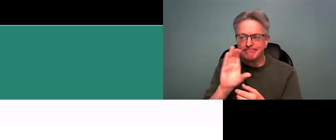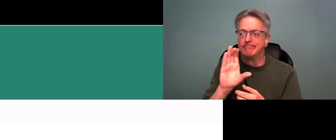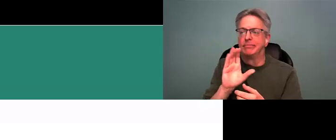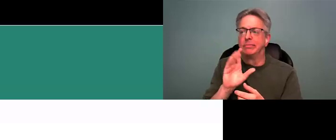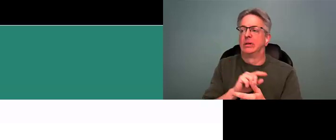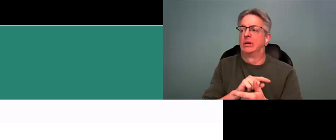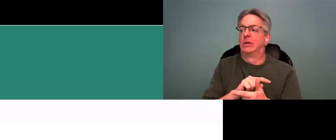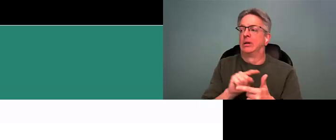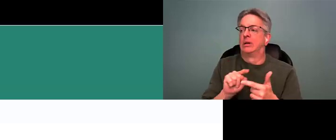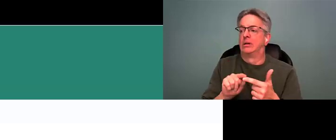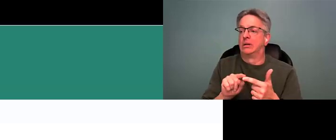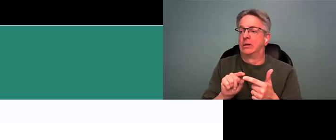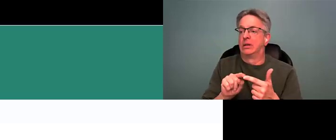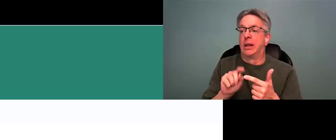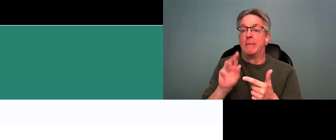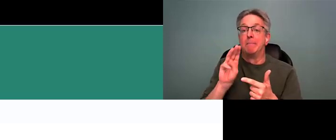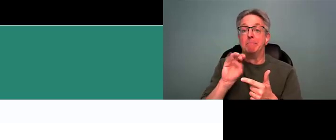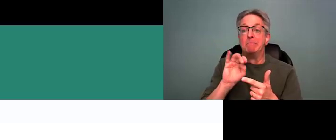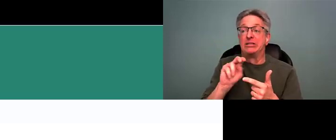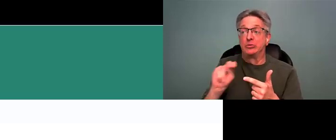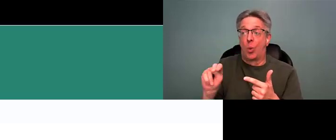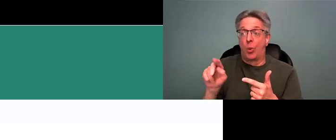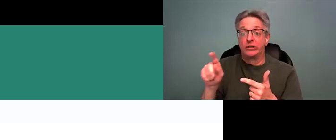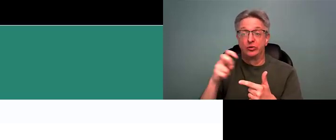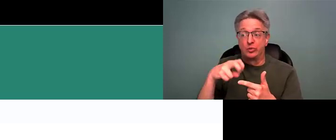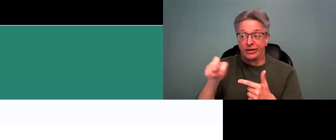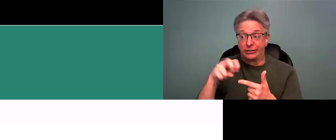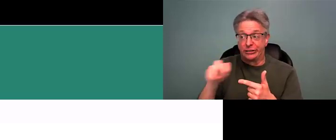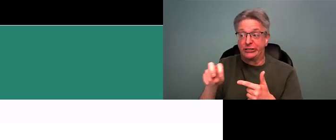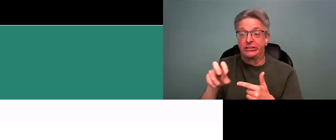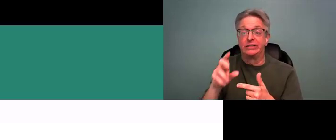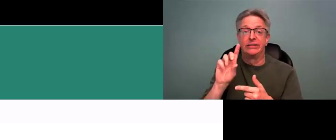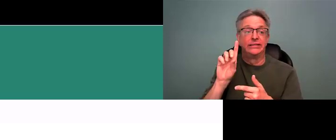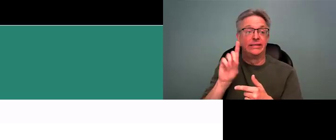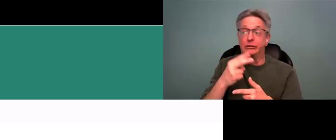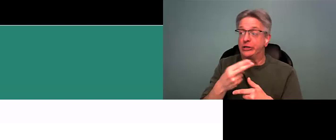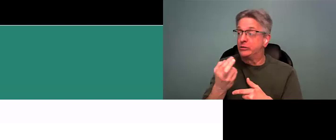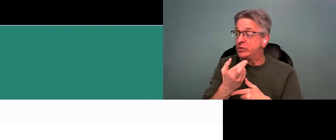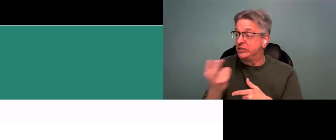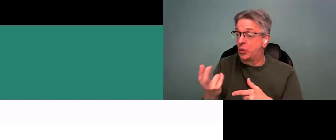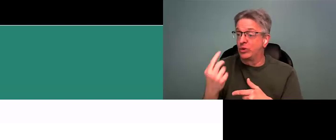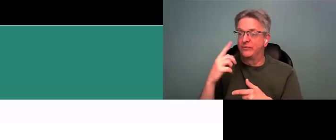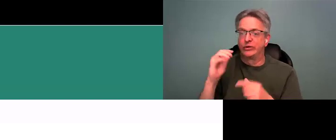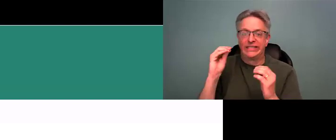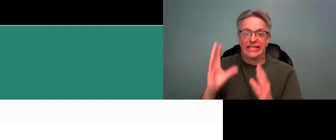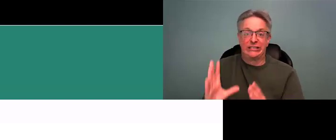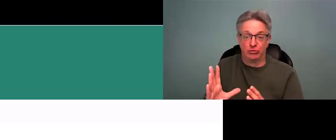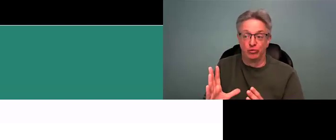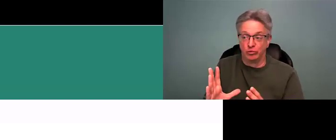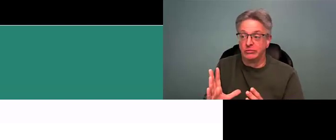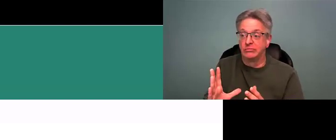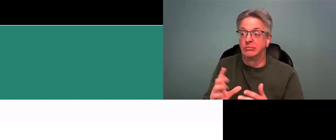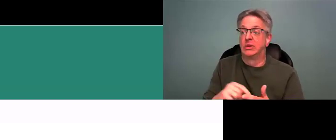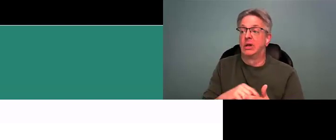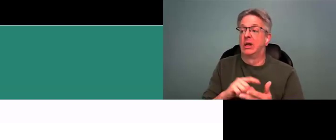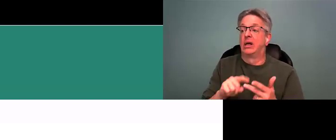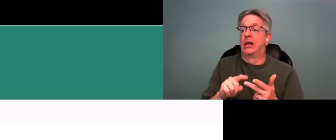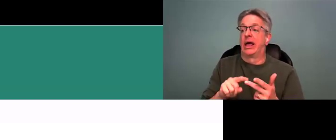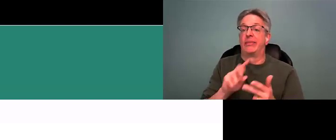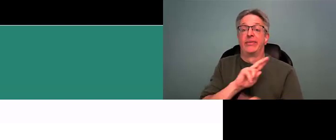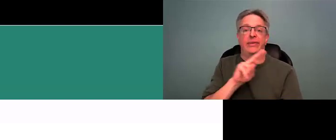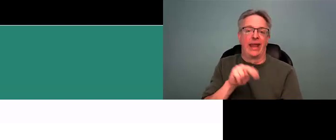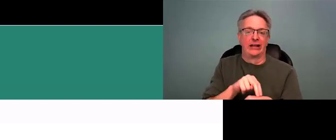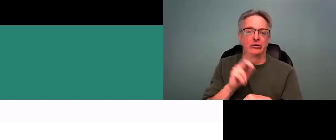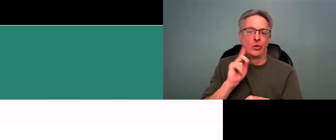that's related to job exploration. Then there's the Minnesota Transition, DHH Resources for Teachers,